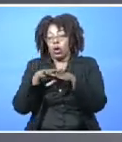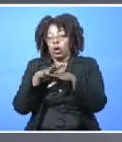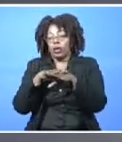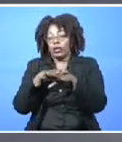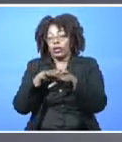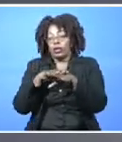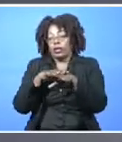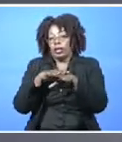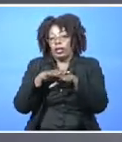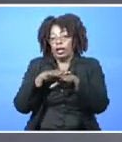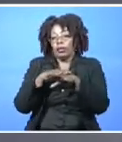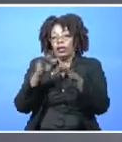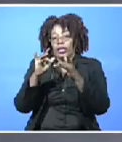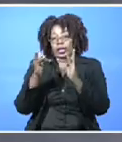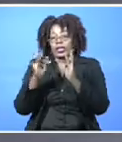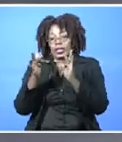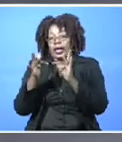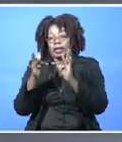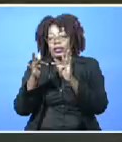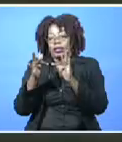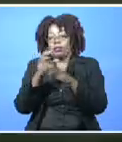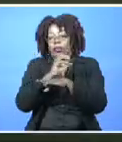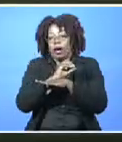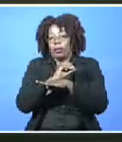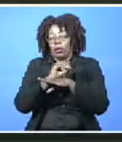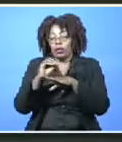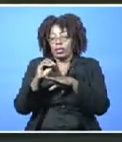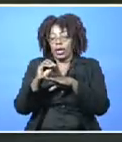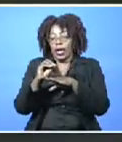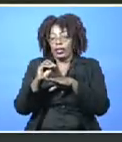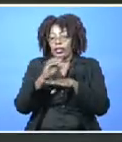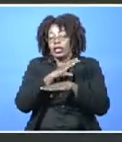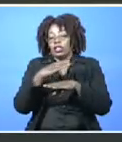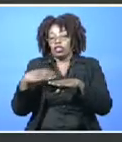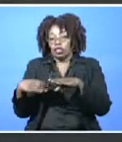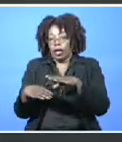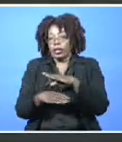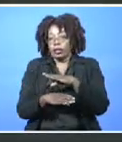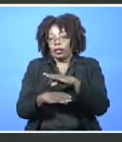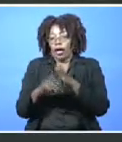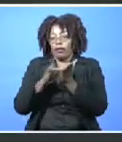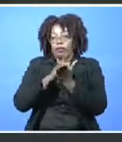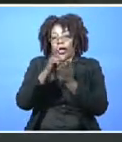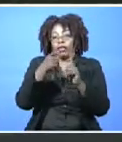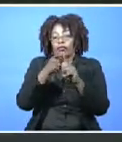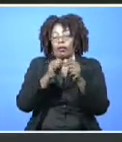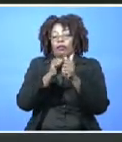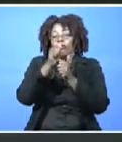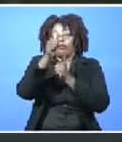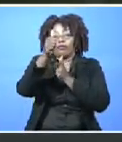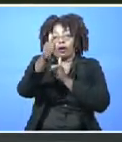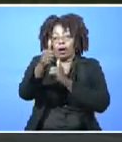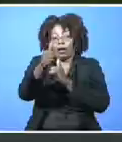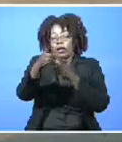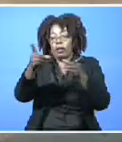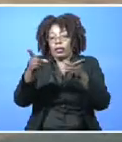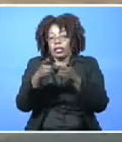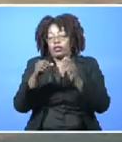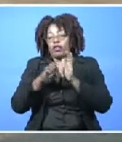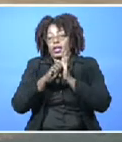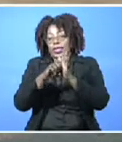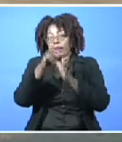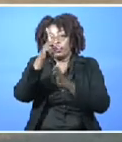bookings and target booming markets like China and possibly establish direct flights from far-flung destinations like Paris.